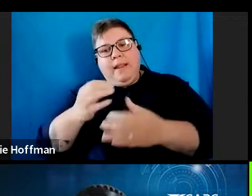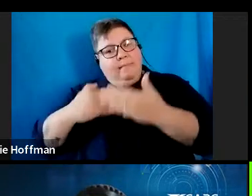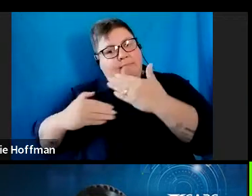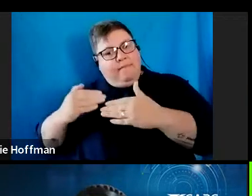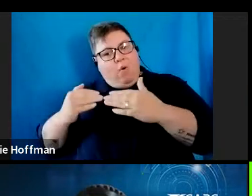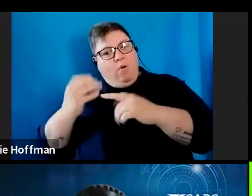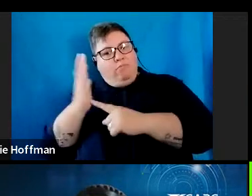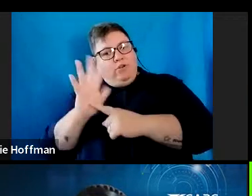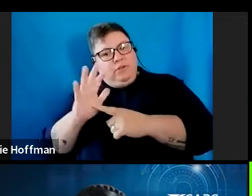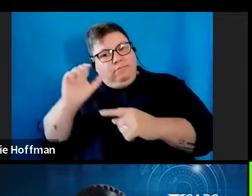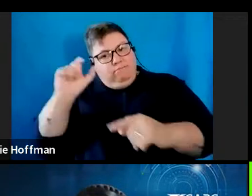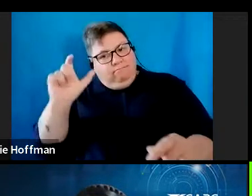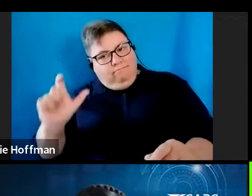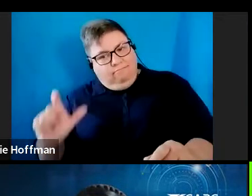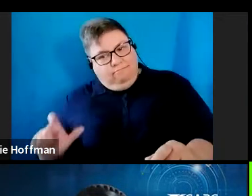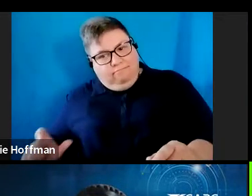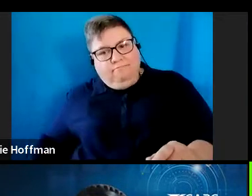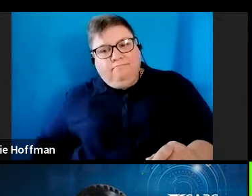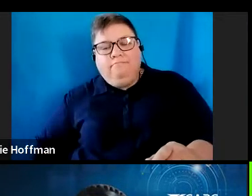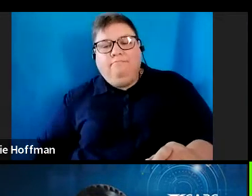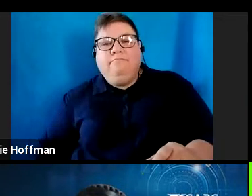presentation as well. Thank you.